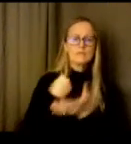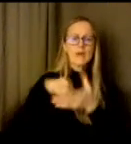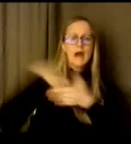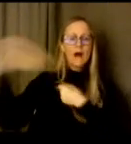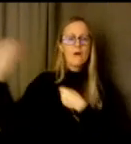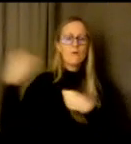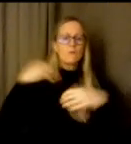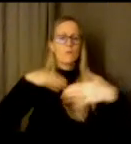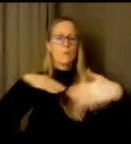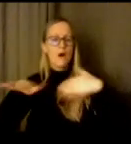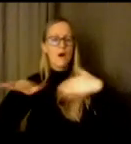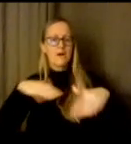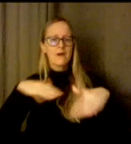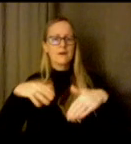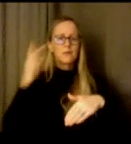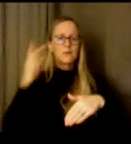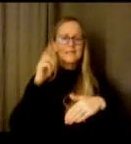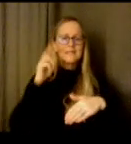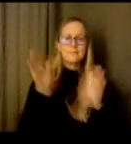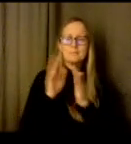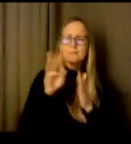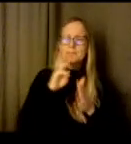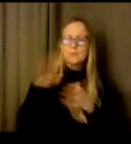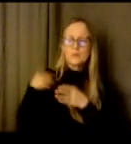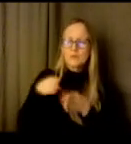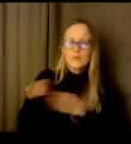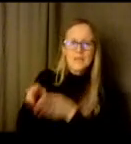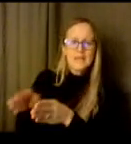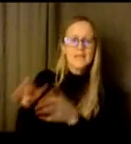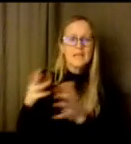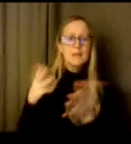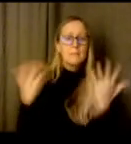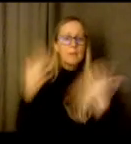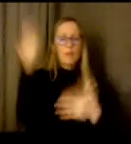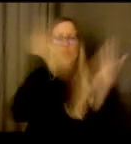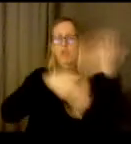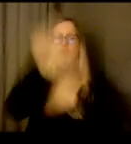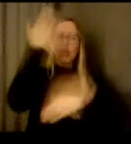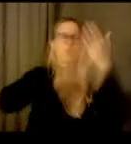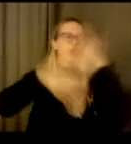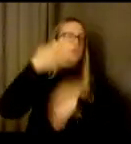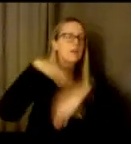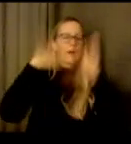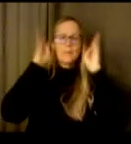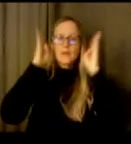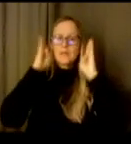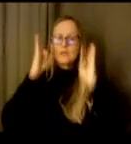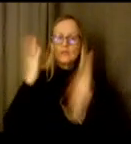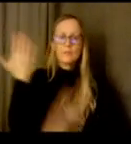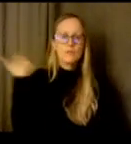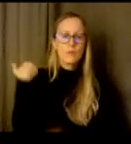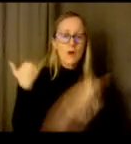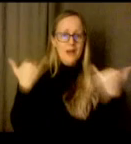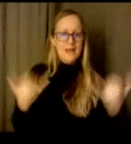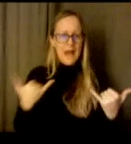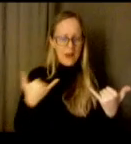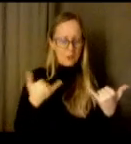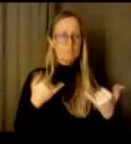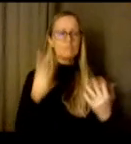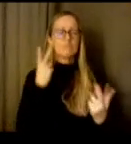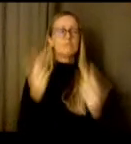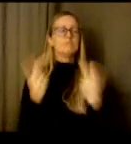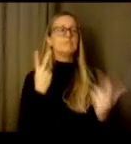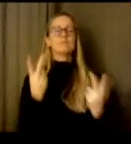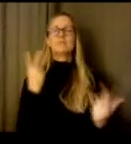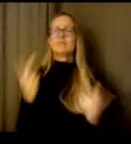maybe we didn't pay attention to before and so getting out and um discovering your community the people who live in your